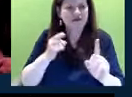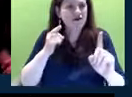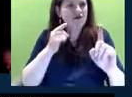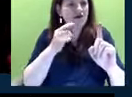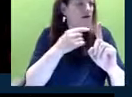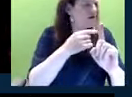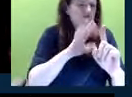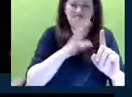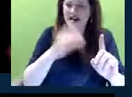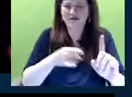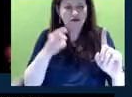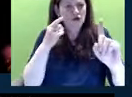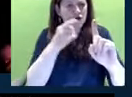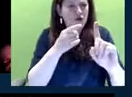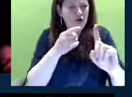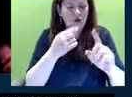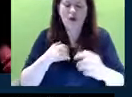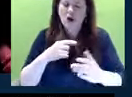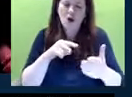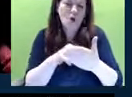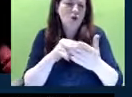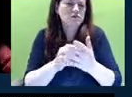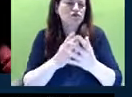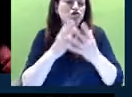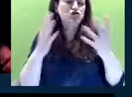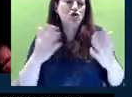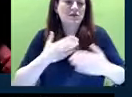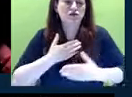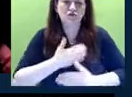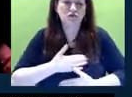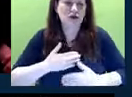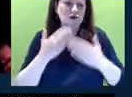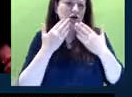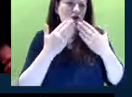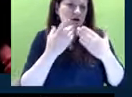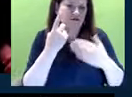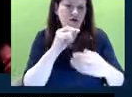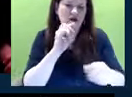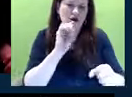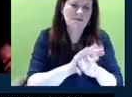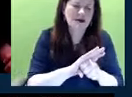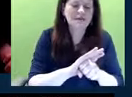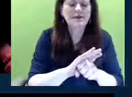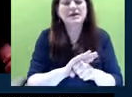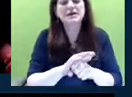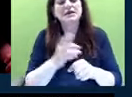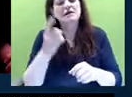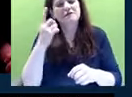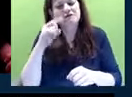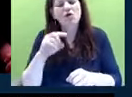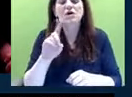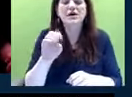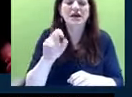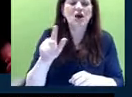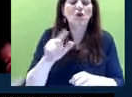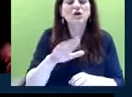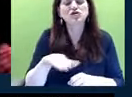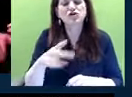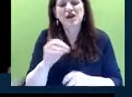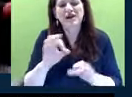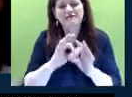We owe them a sincere debt of gratitude and appreciation for their commitment and dedication to Delaware children and families.